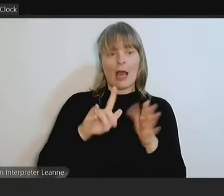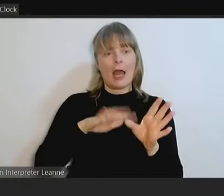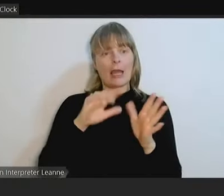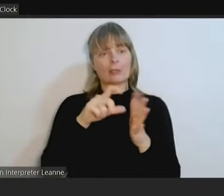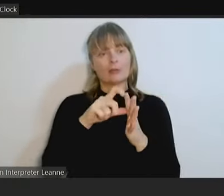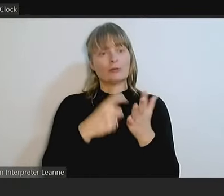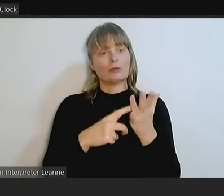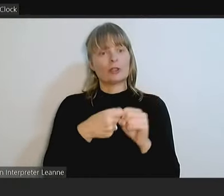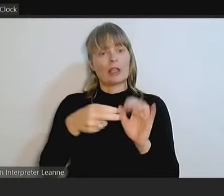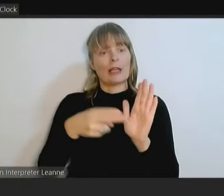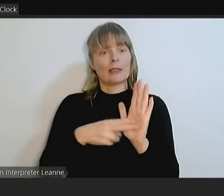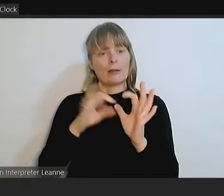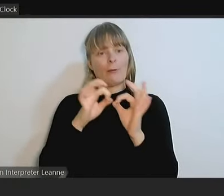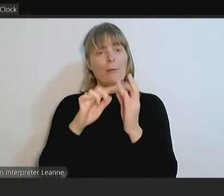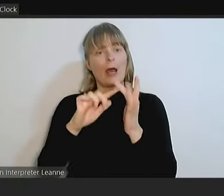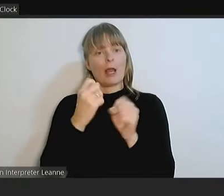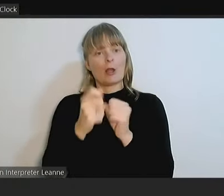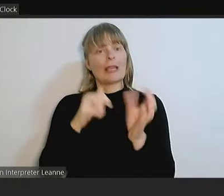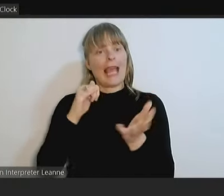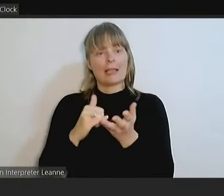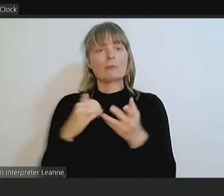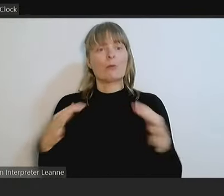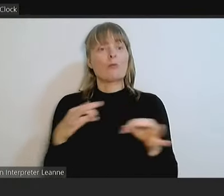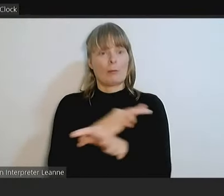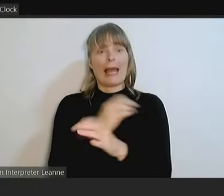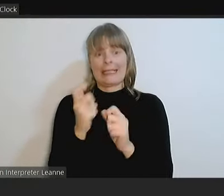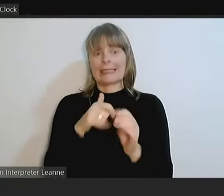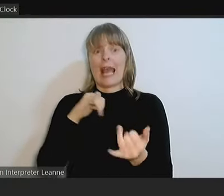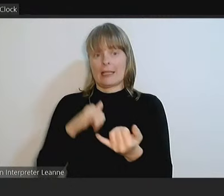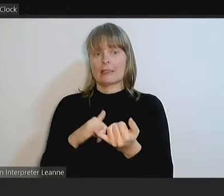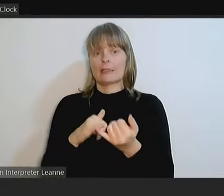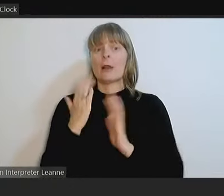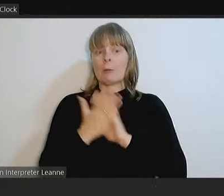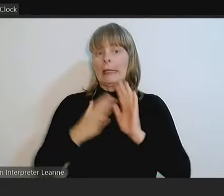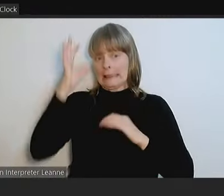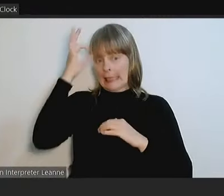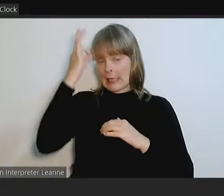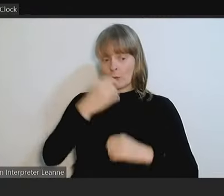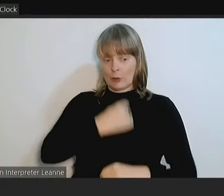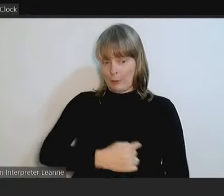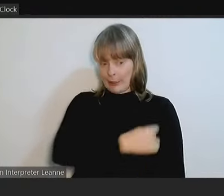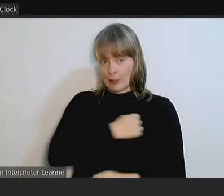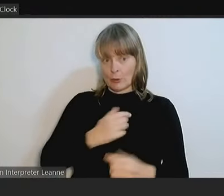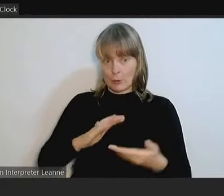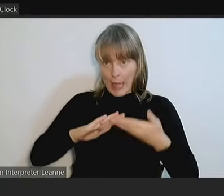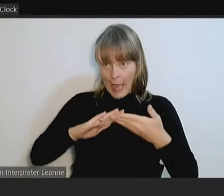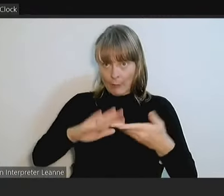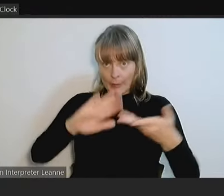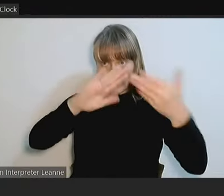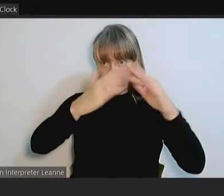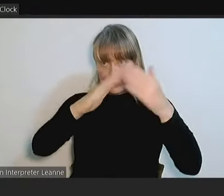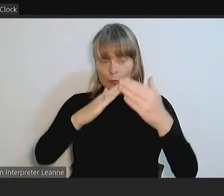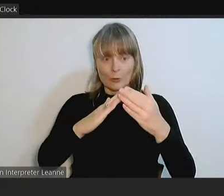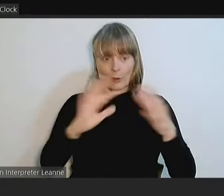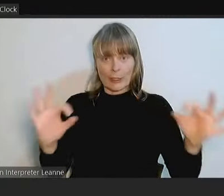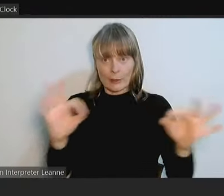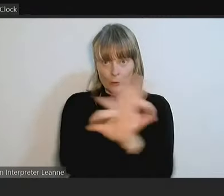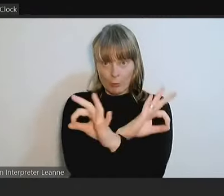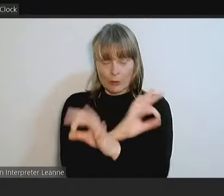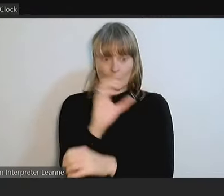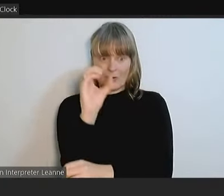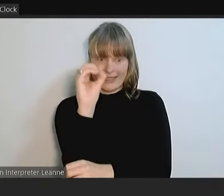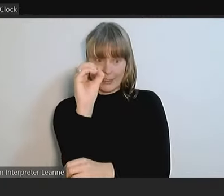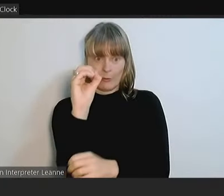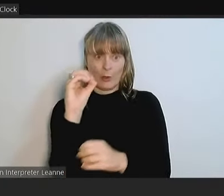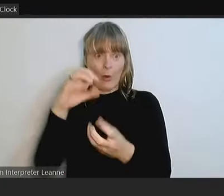main replacements of gas. Council is committed to helping our community switch to zero emissions and renewable energy. And our solar saver